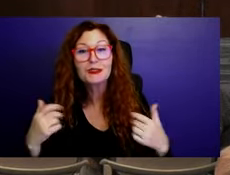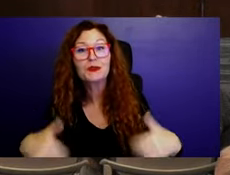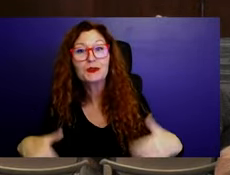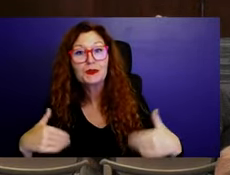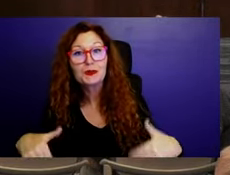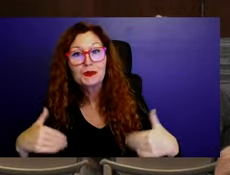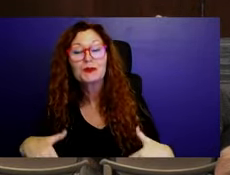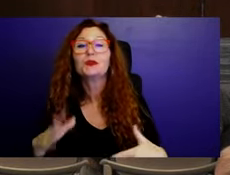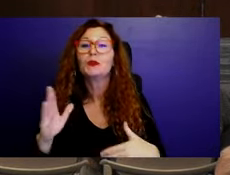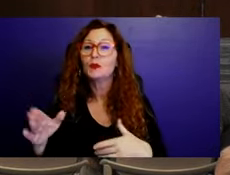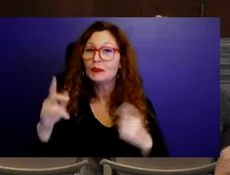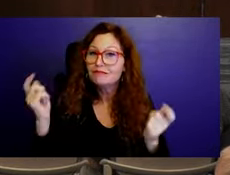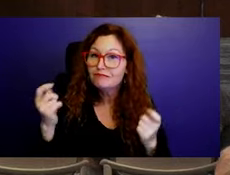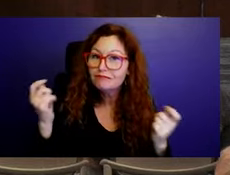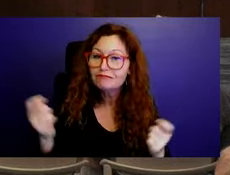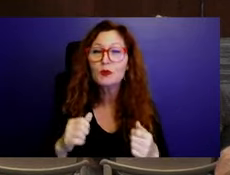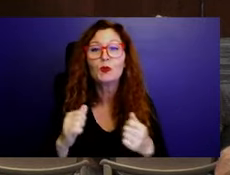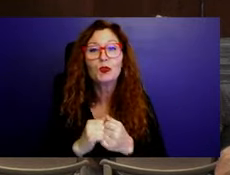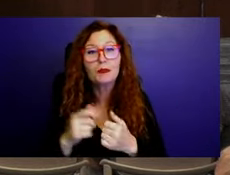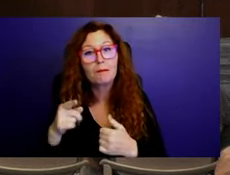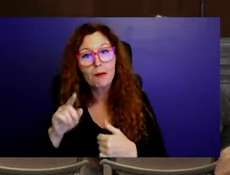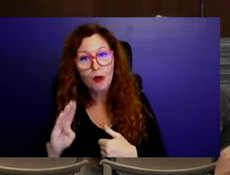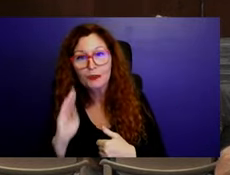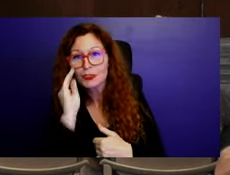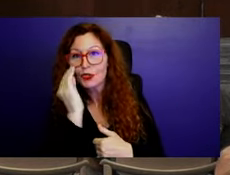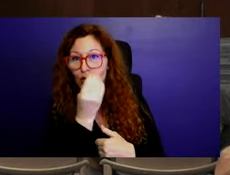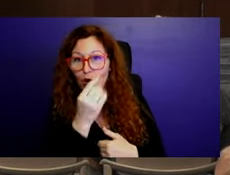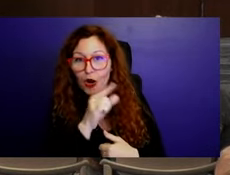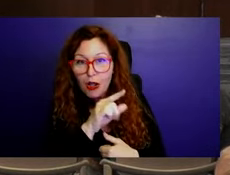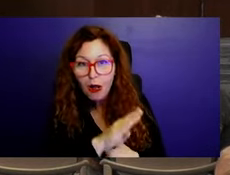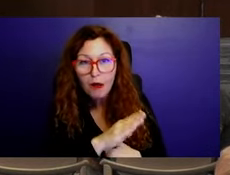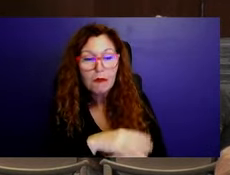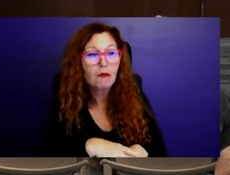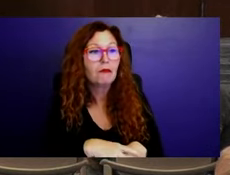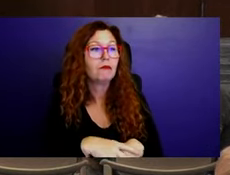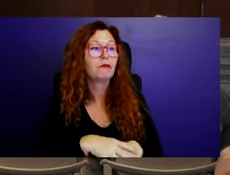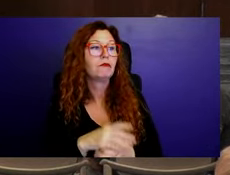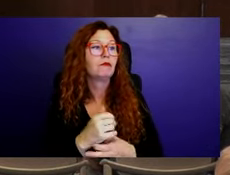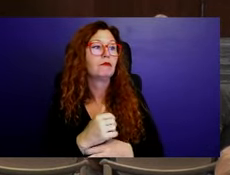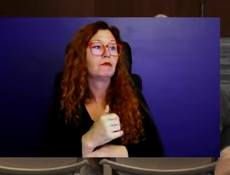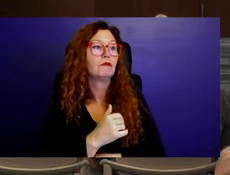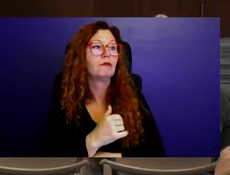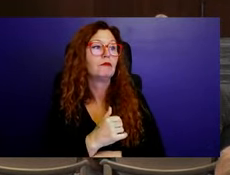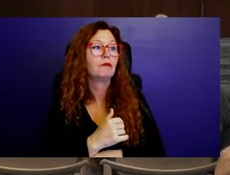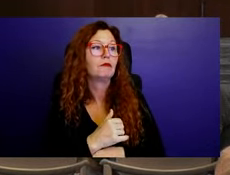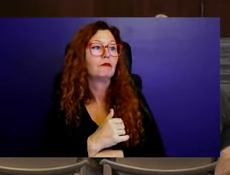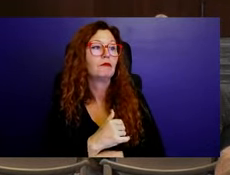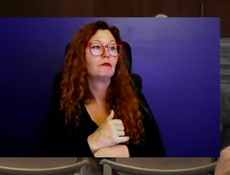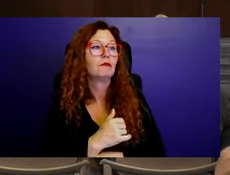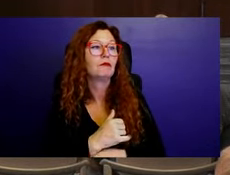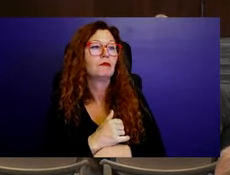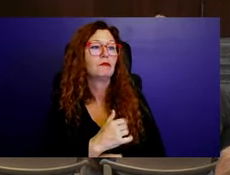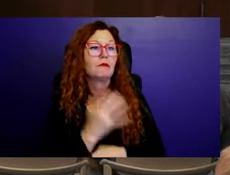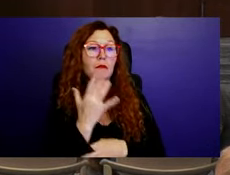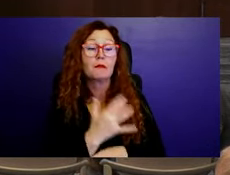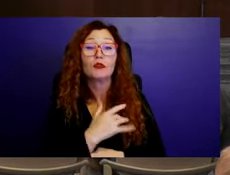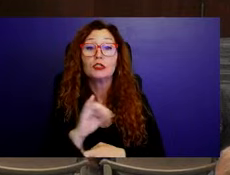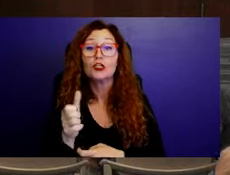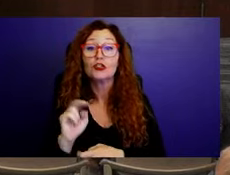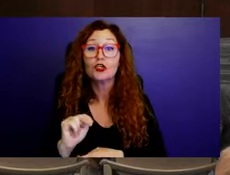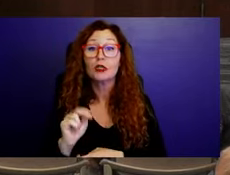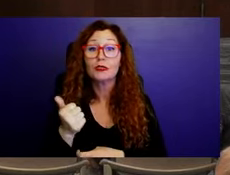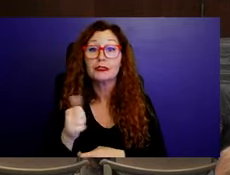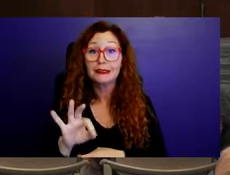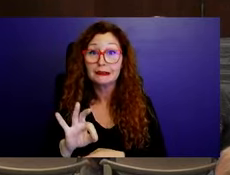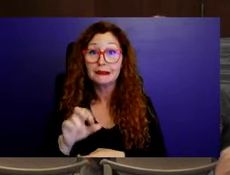the Federation of Garden Clubs' birthday on January 19, 2024 by planting Lignum